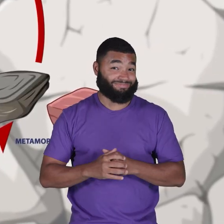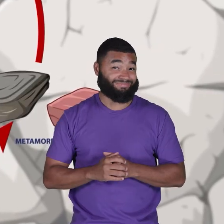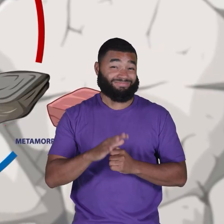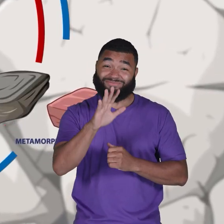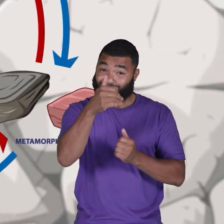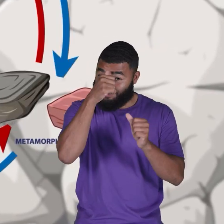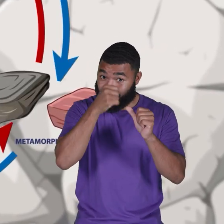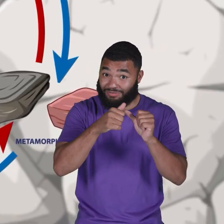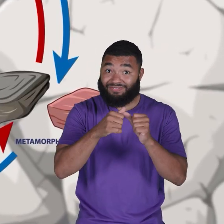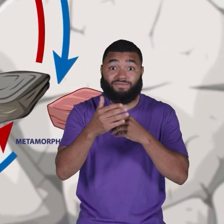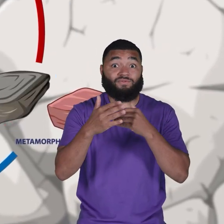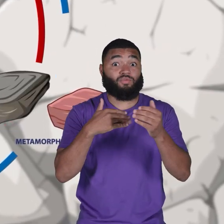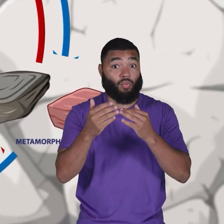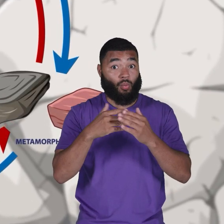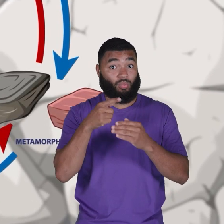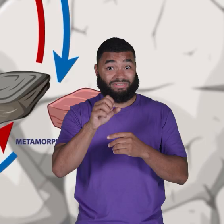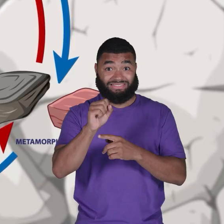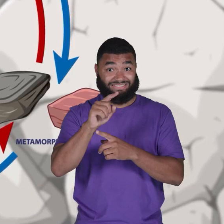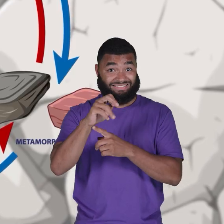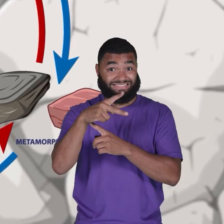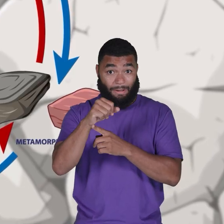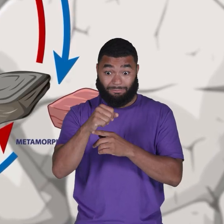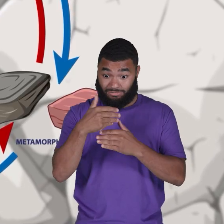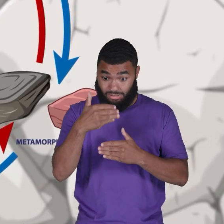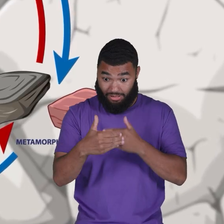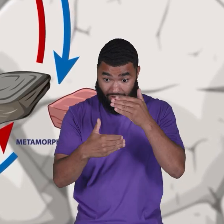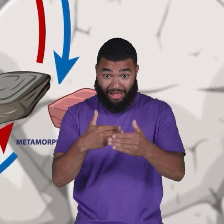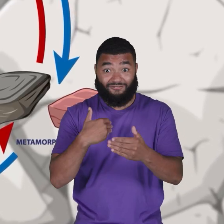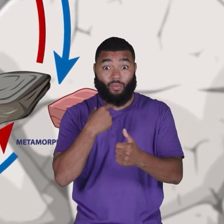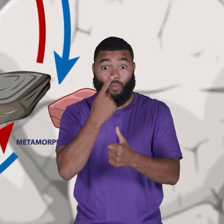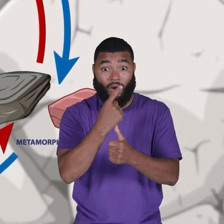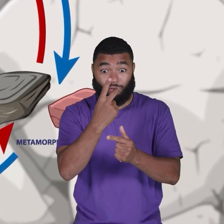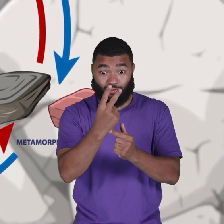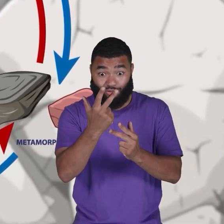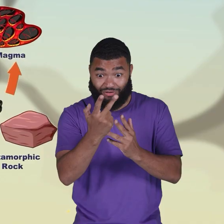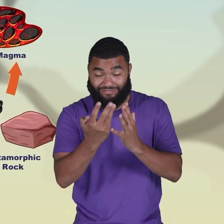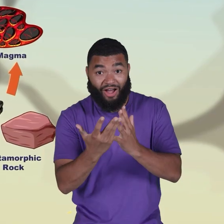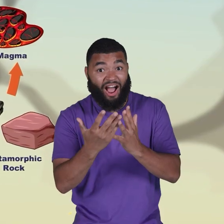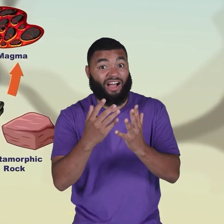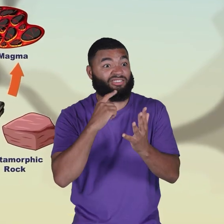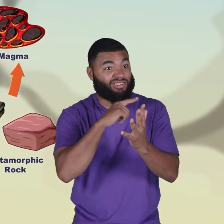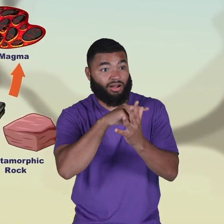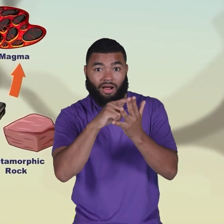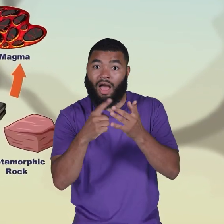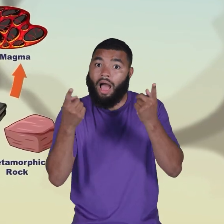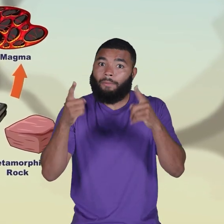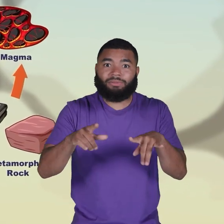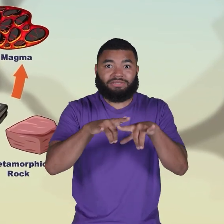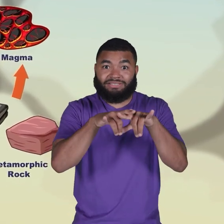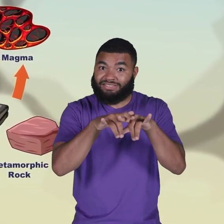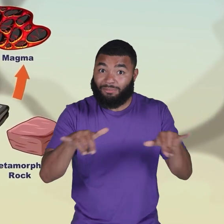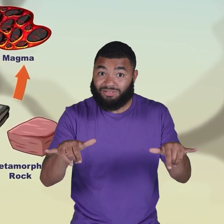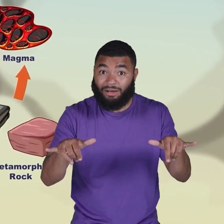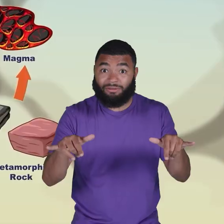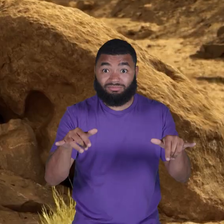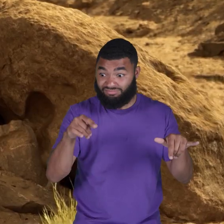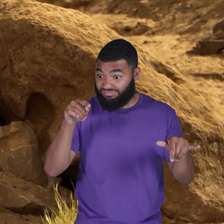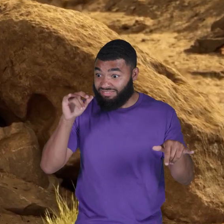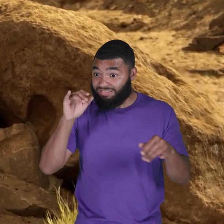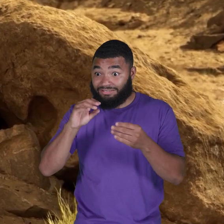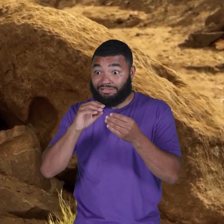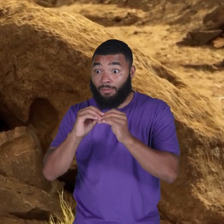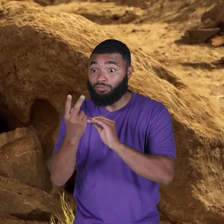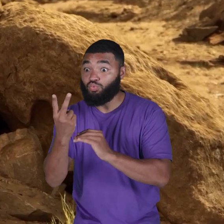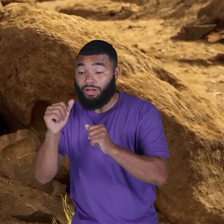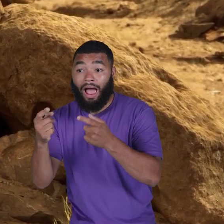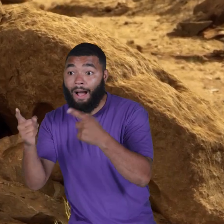even though these steps are numbered, the cycle occurs simultaneously, with each step taking place at any time over